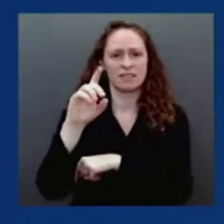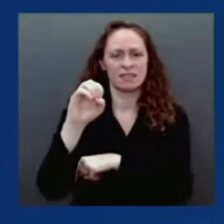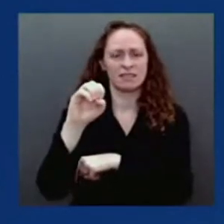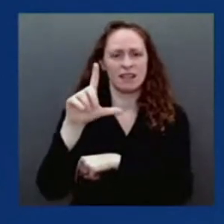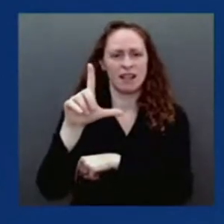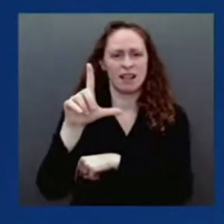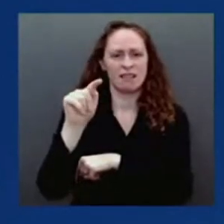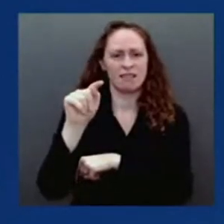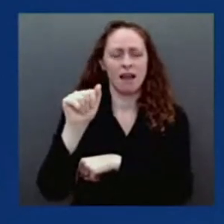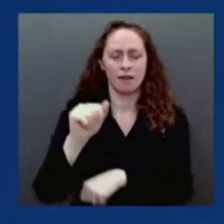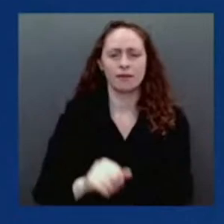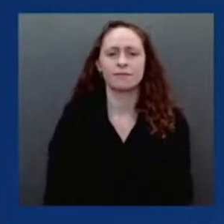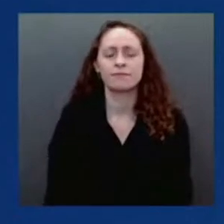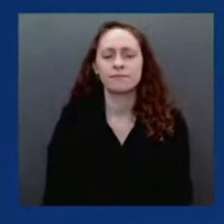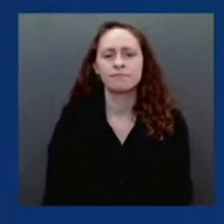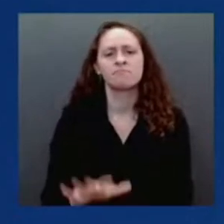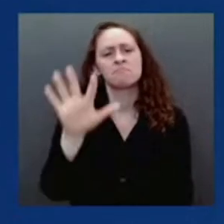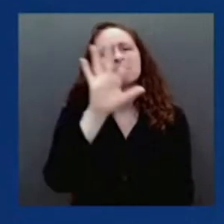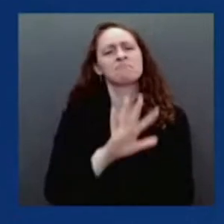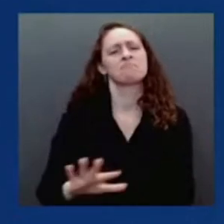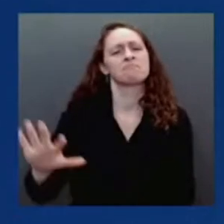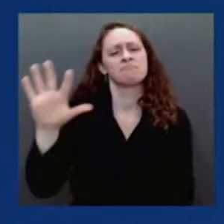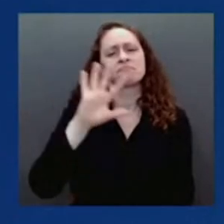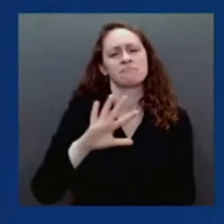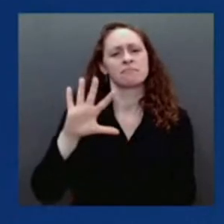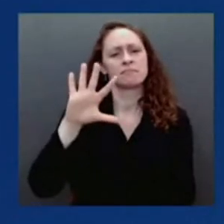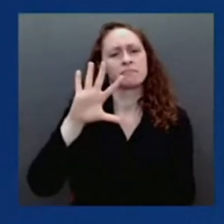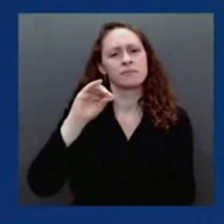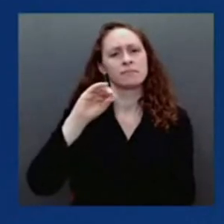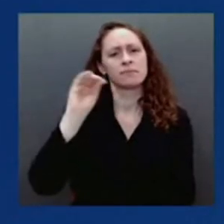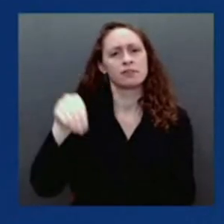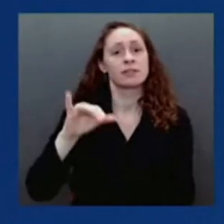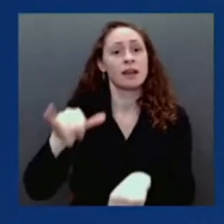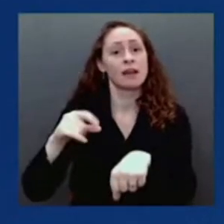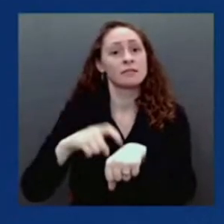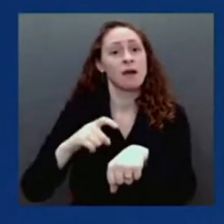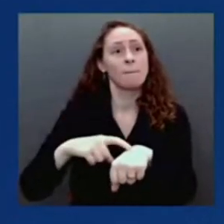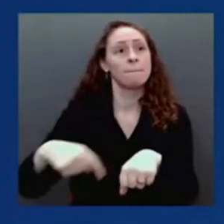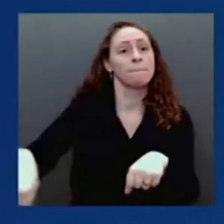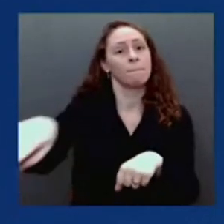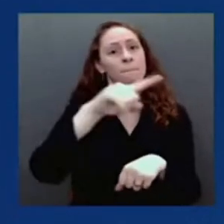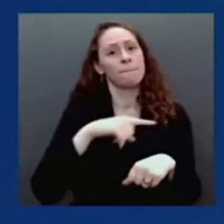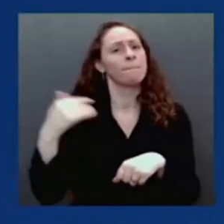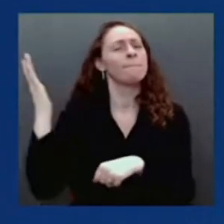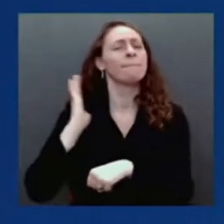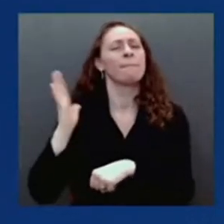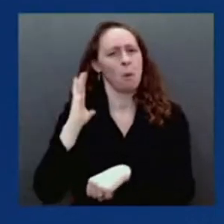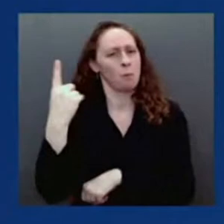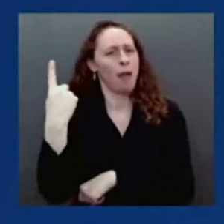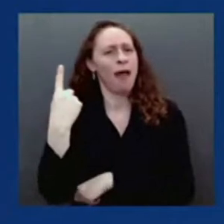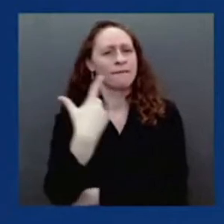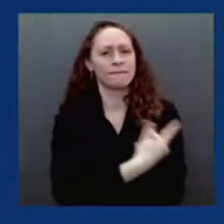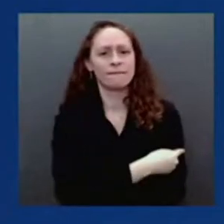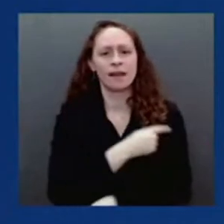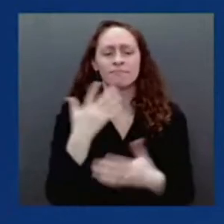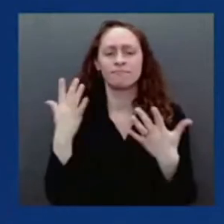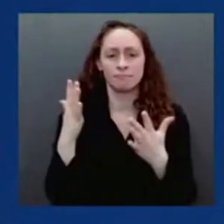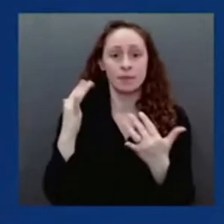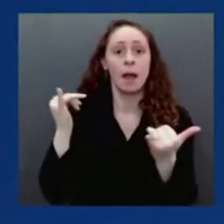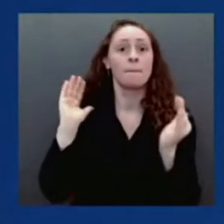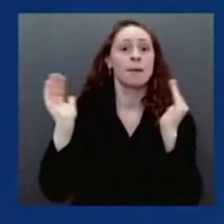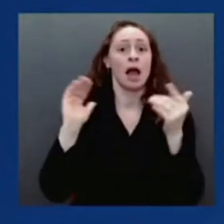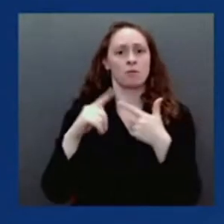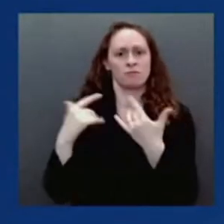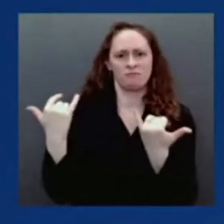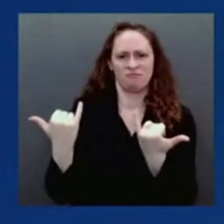And the third shaded section in orange represents the past month, when cases dramatically increased due to the Omicron